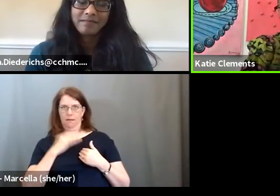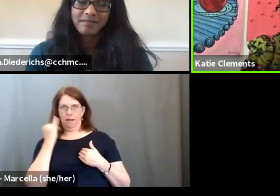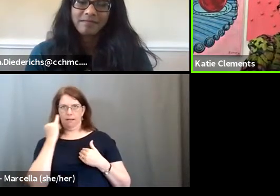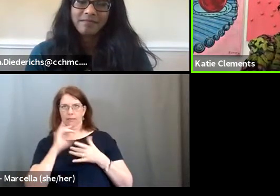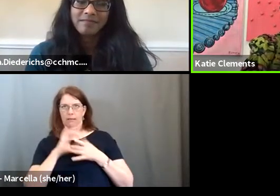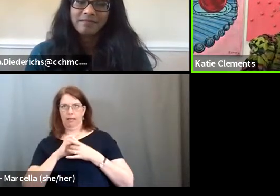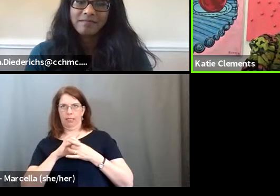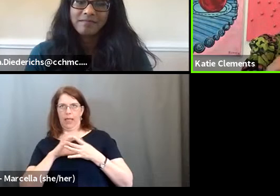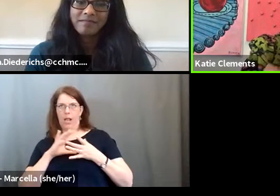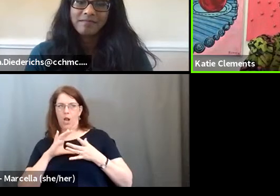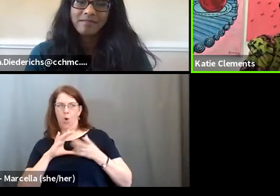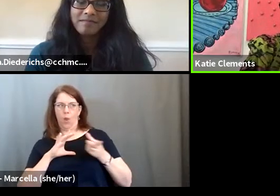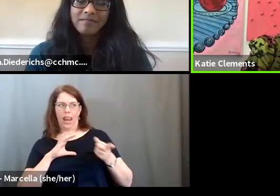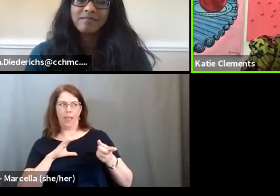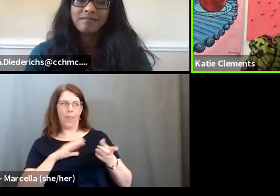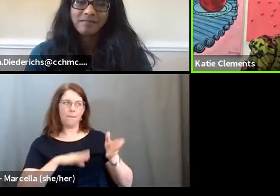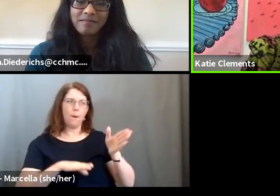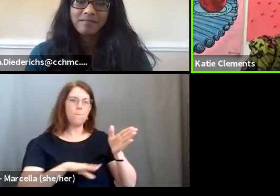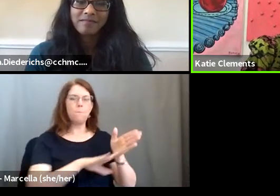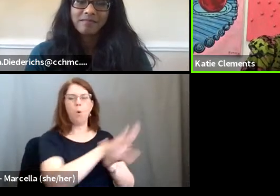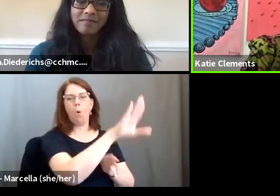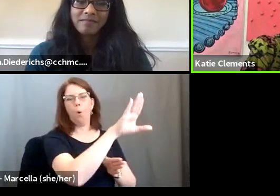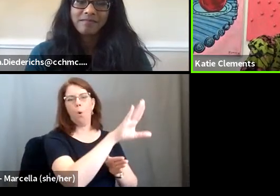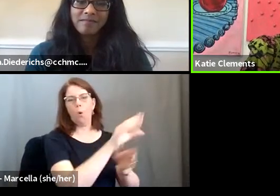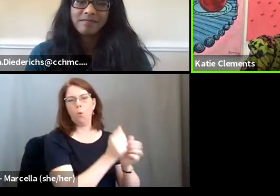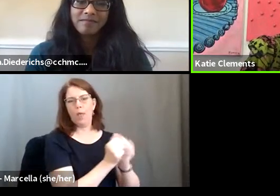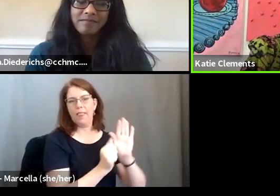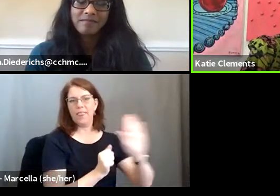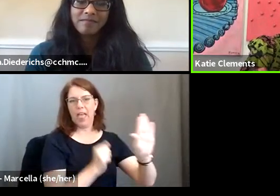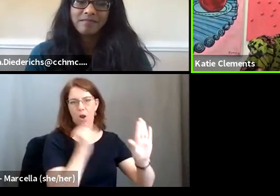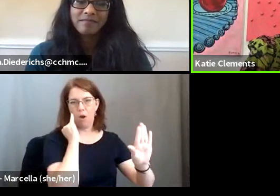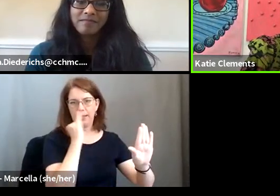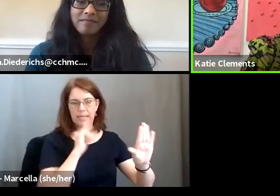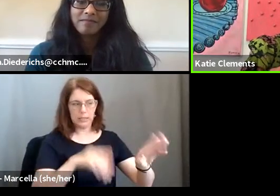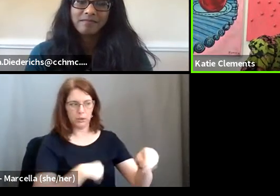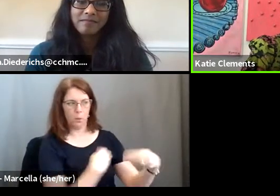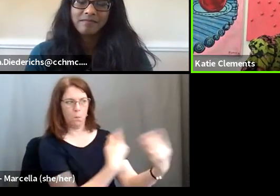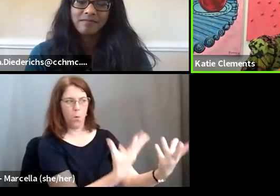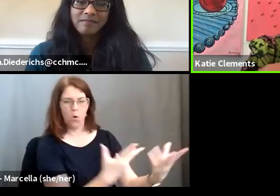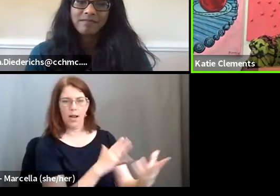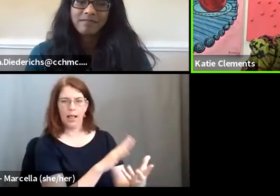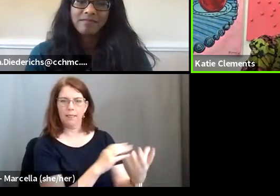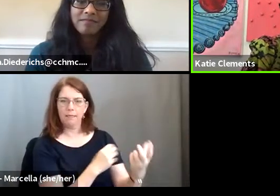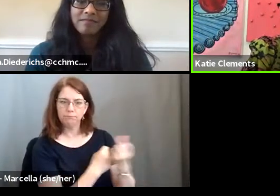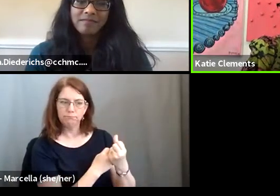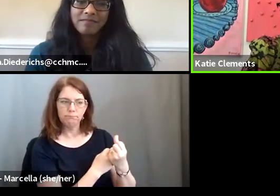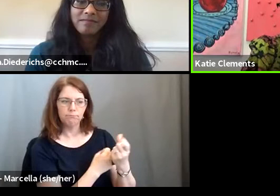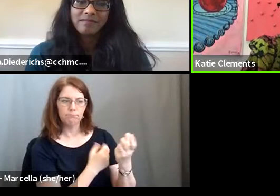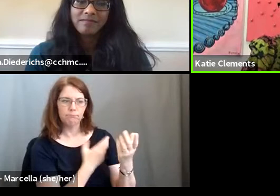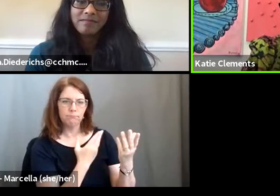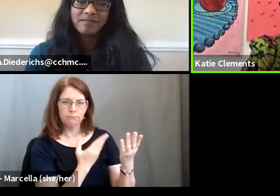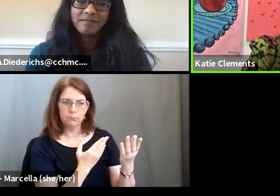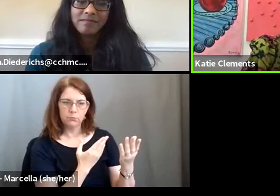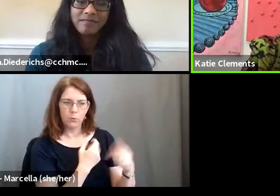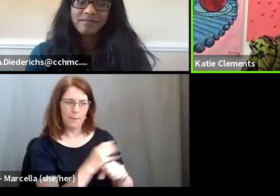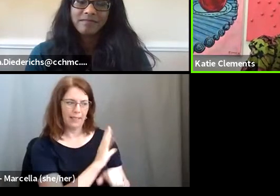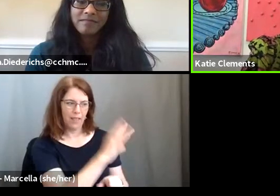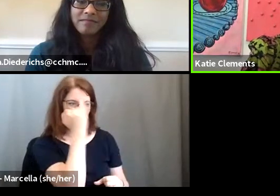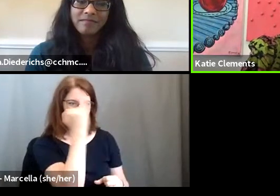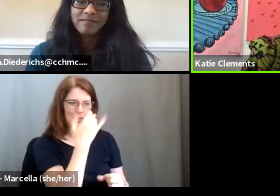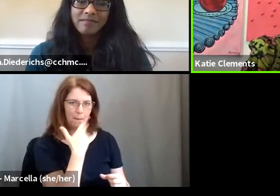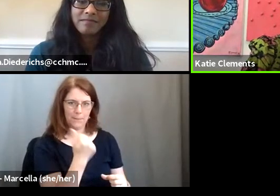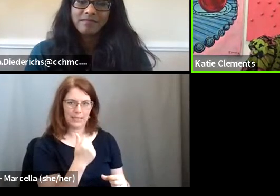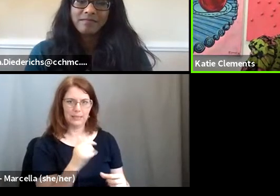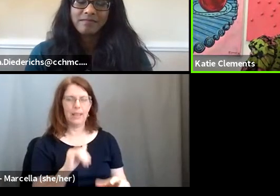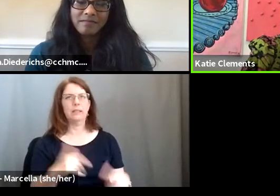letting them fly with theirs and then supporting them with the resources they need to make their idea the best. I think that's been the